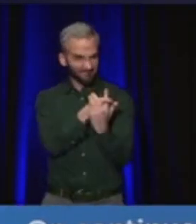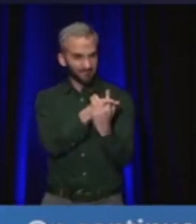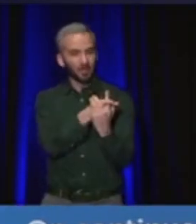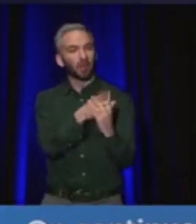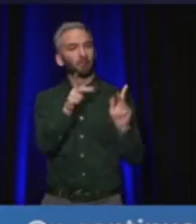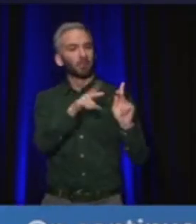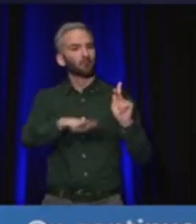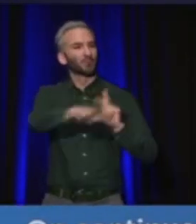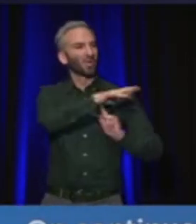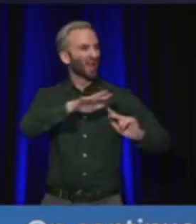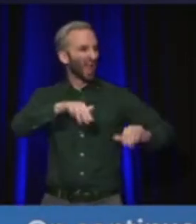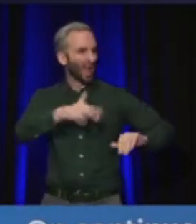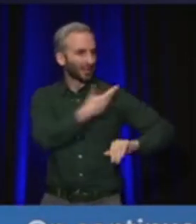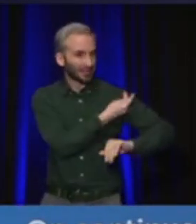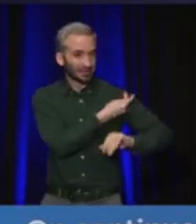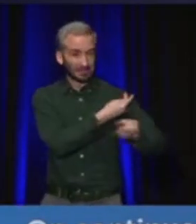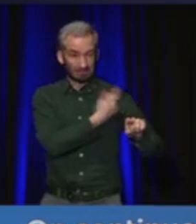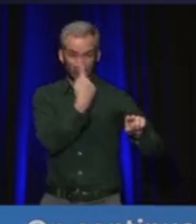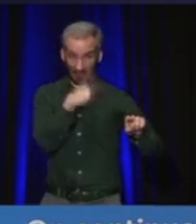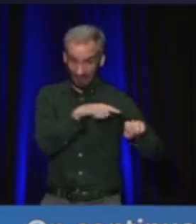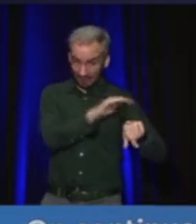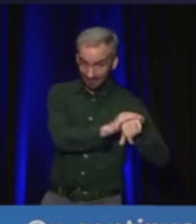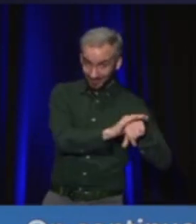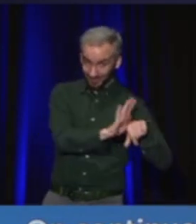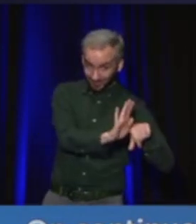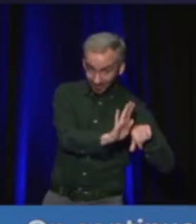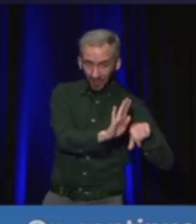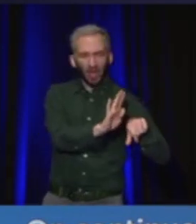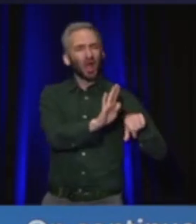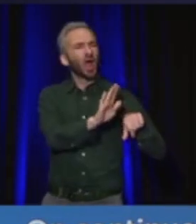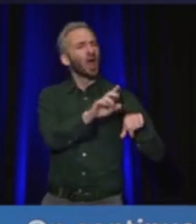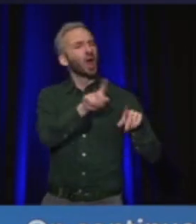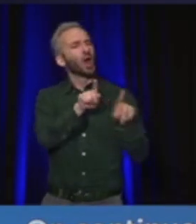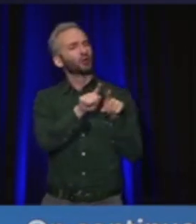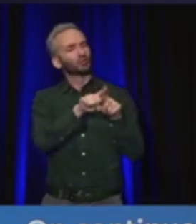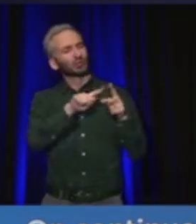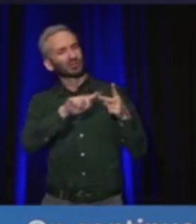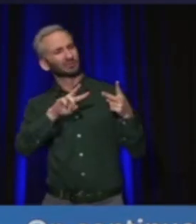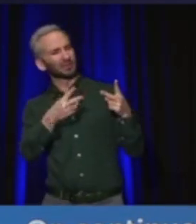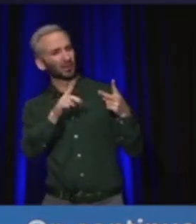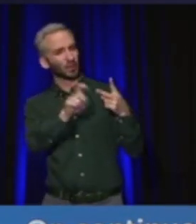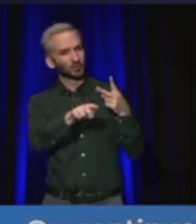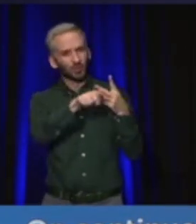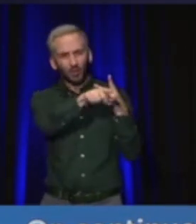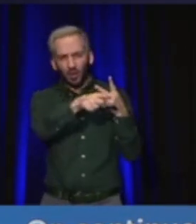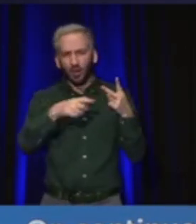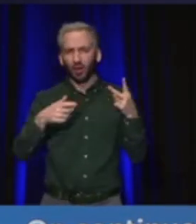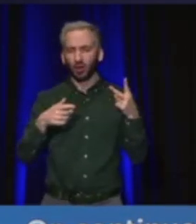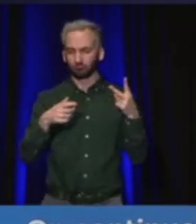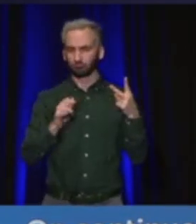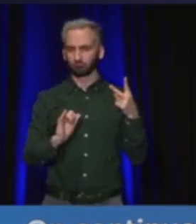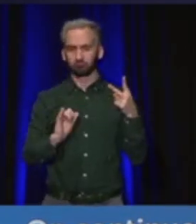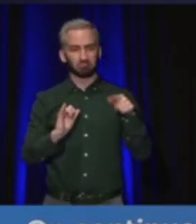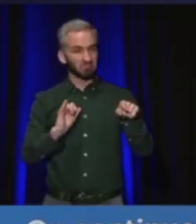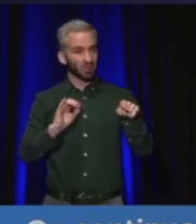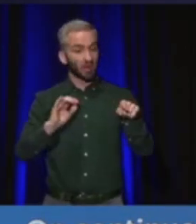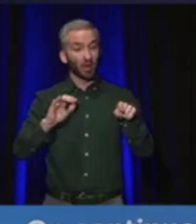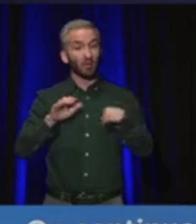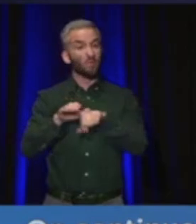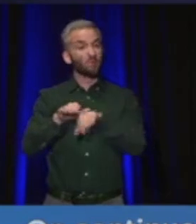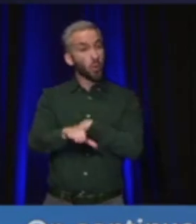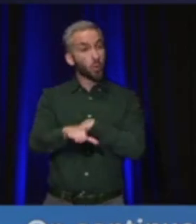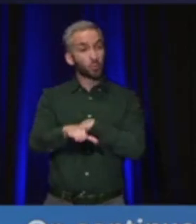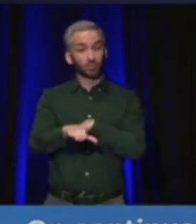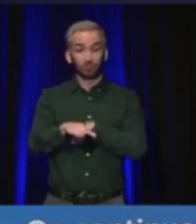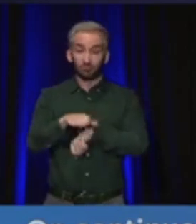you to repeat that in English and also you said you were not closing the door to mandatory vaccinations